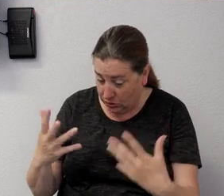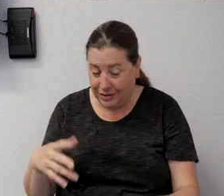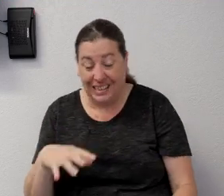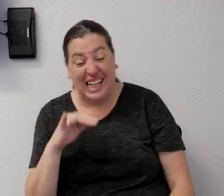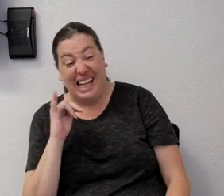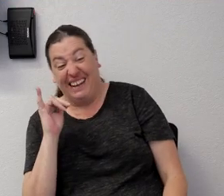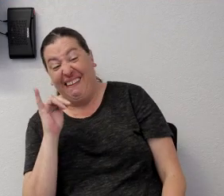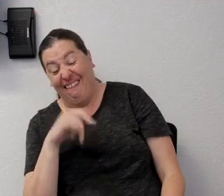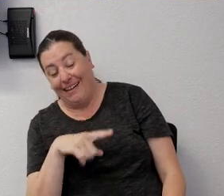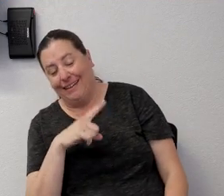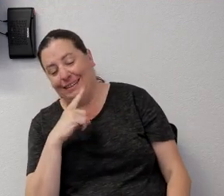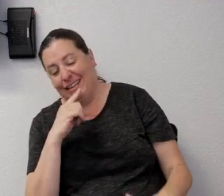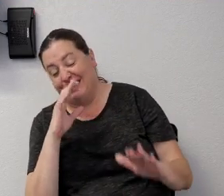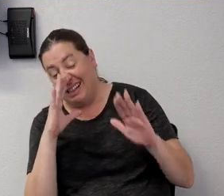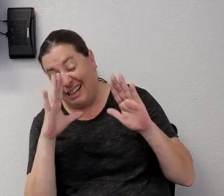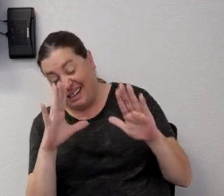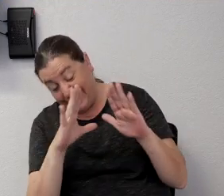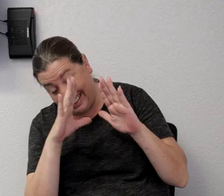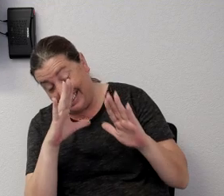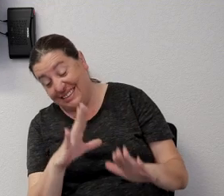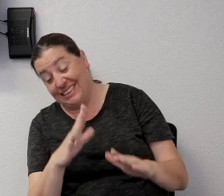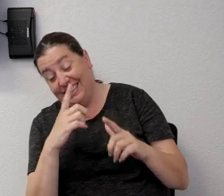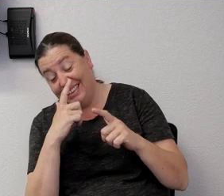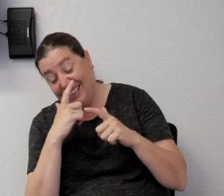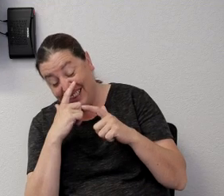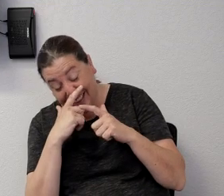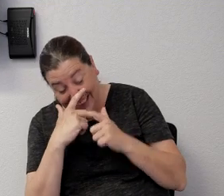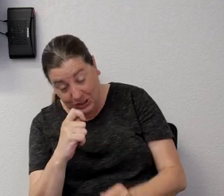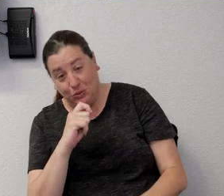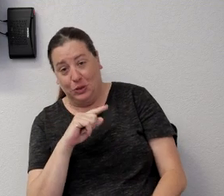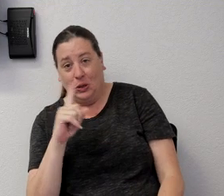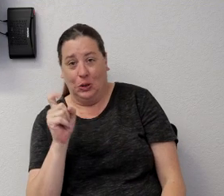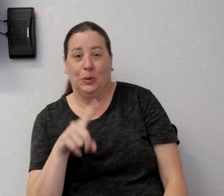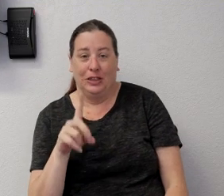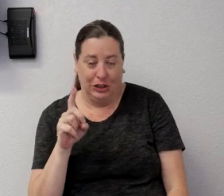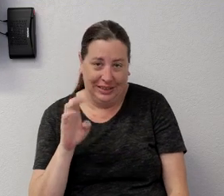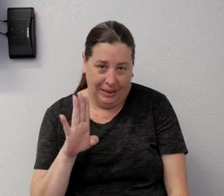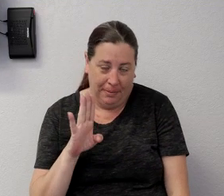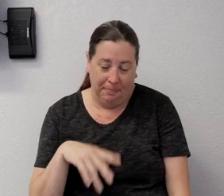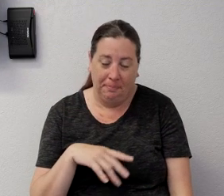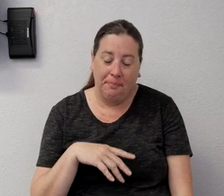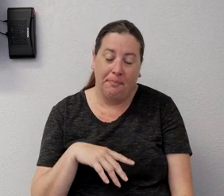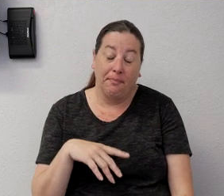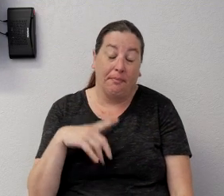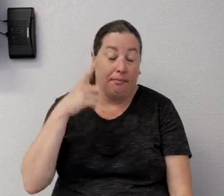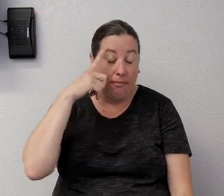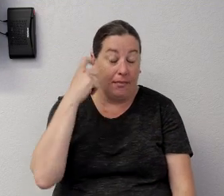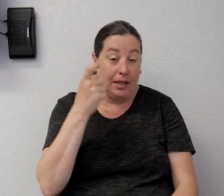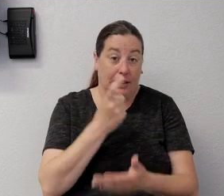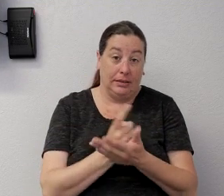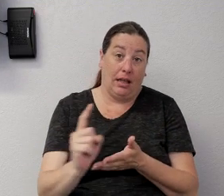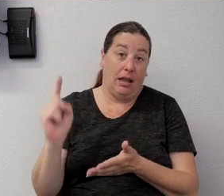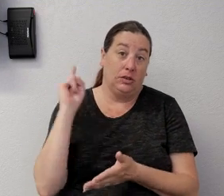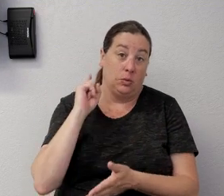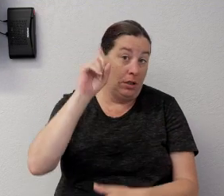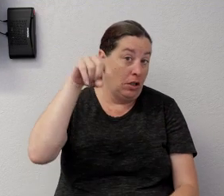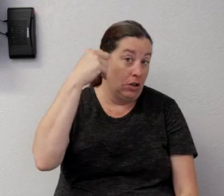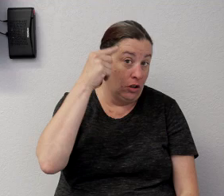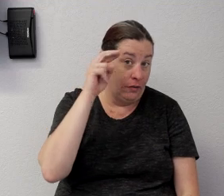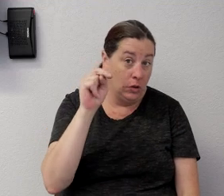excellent, interesting question, Deb. Because last week, Governor Newsom,